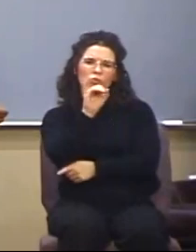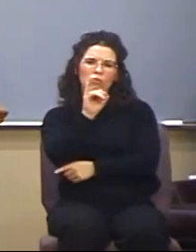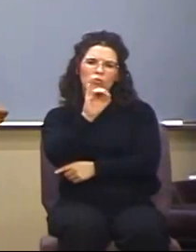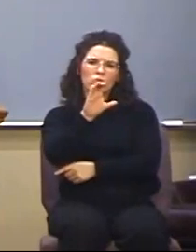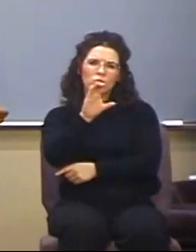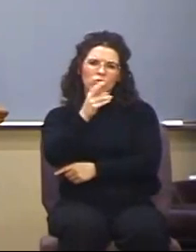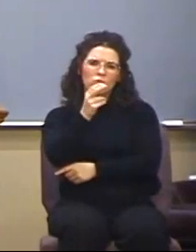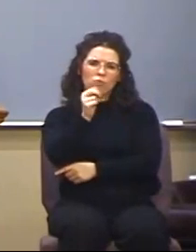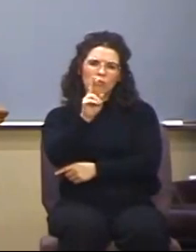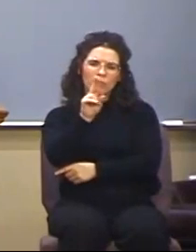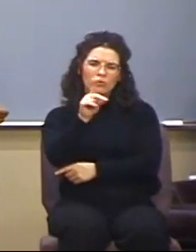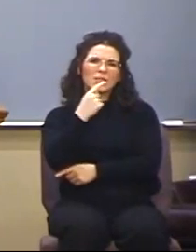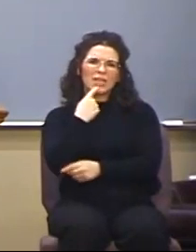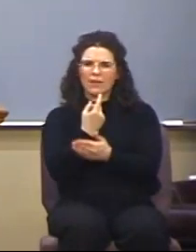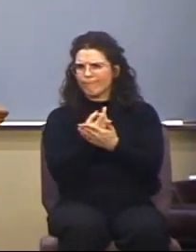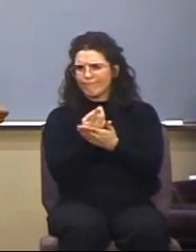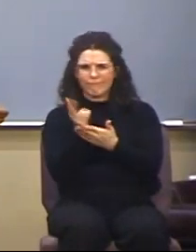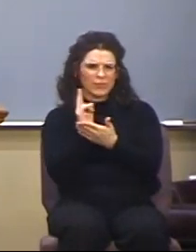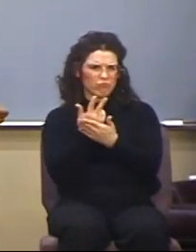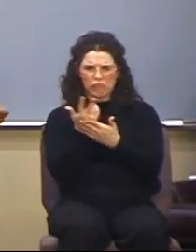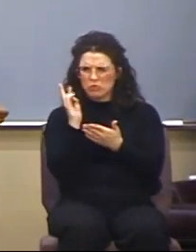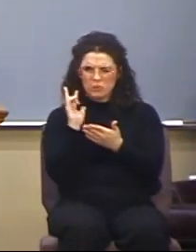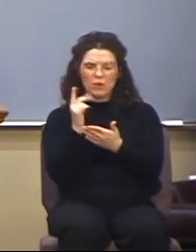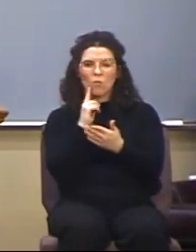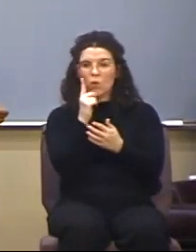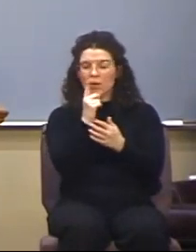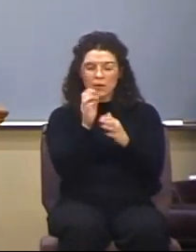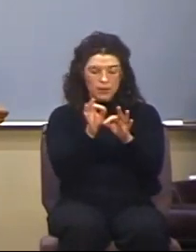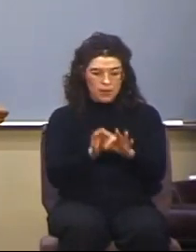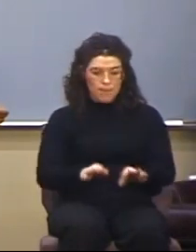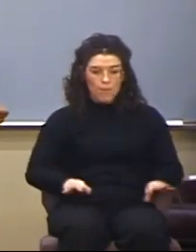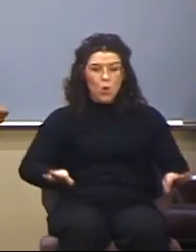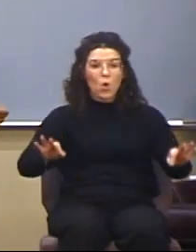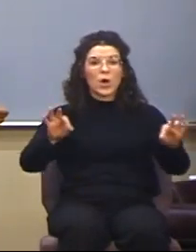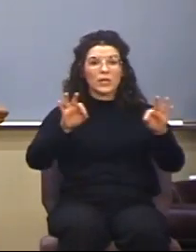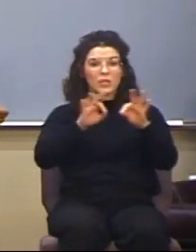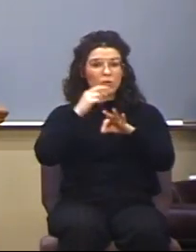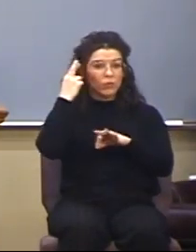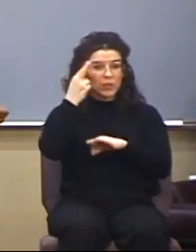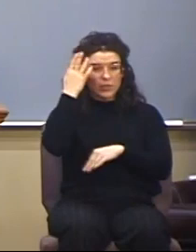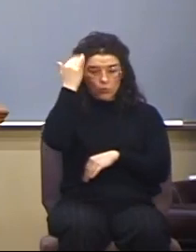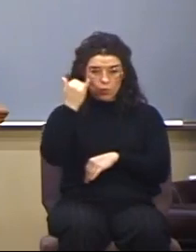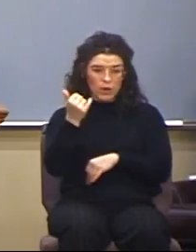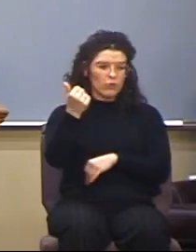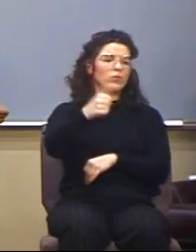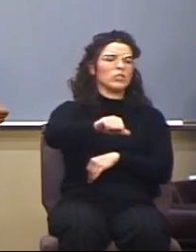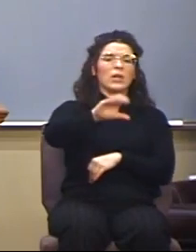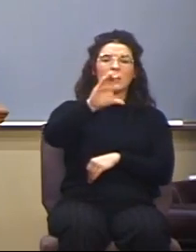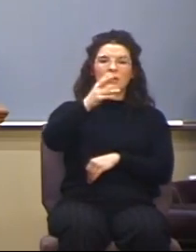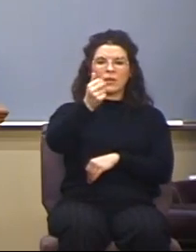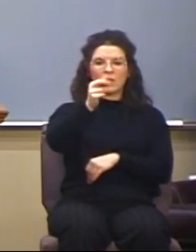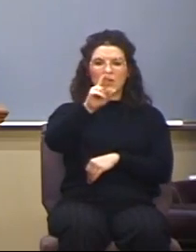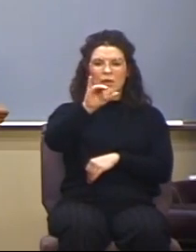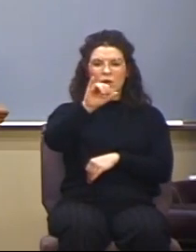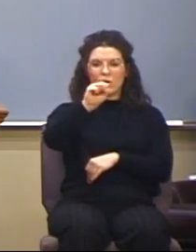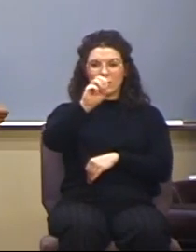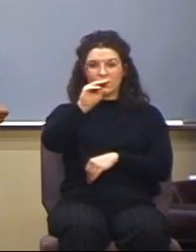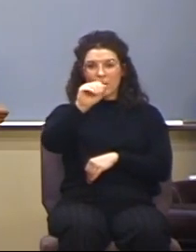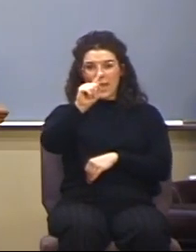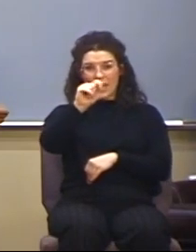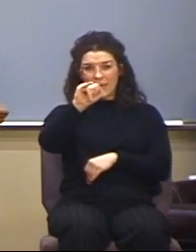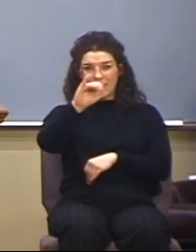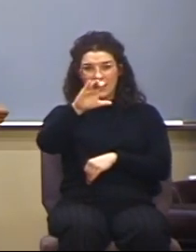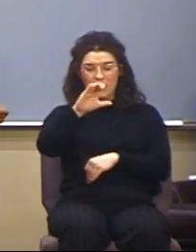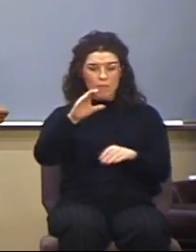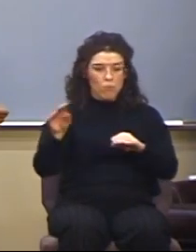core reasons we need to reject the charismatic movement, fundamentally, number one, the core reason is,